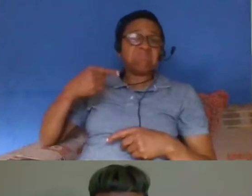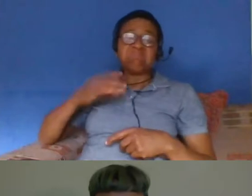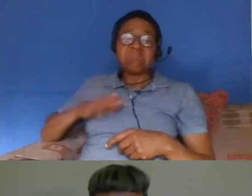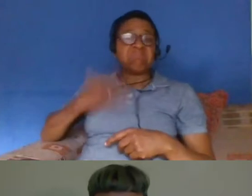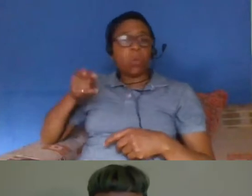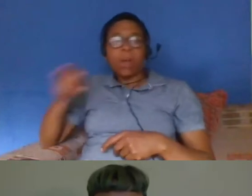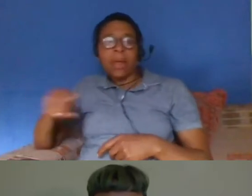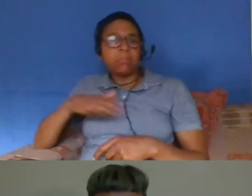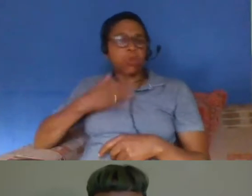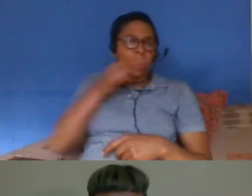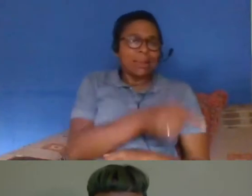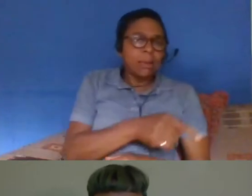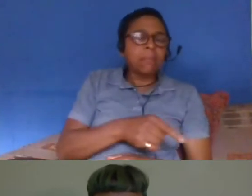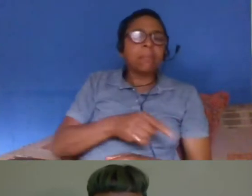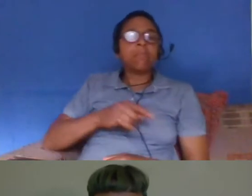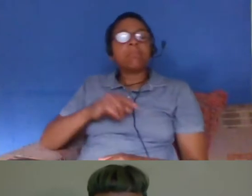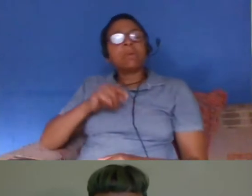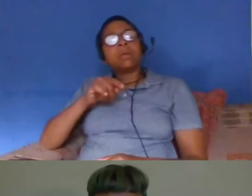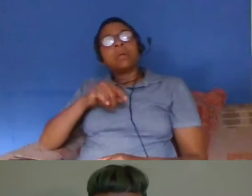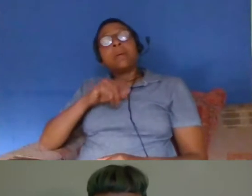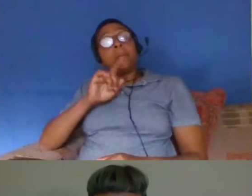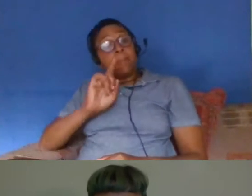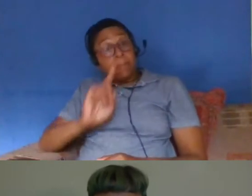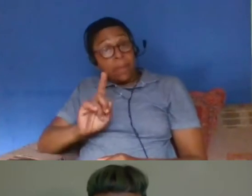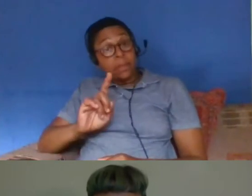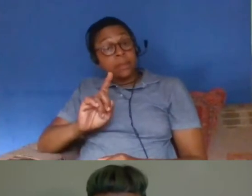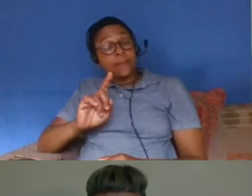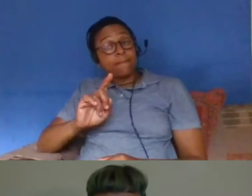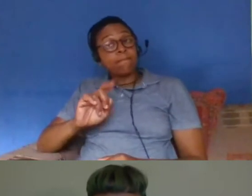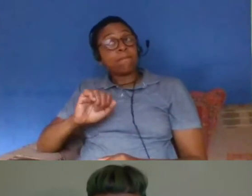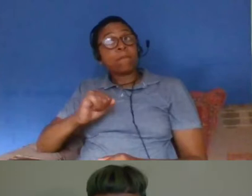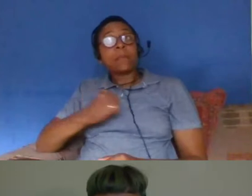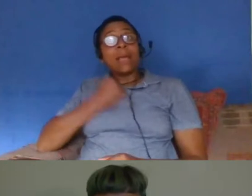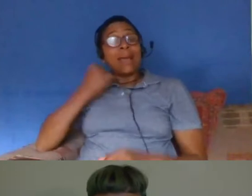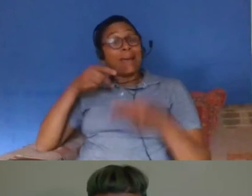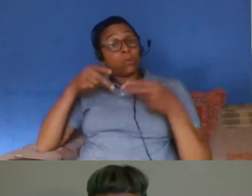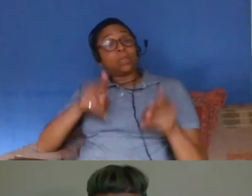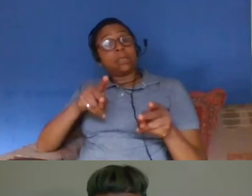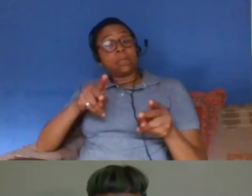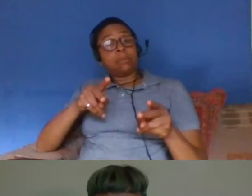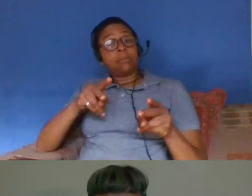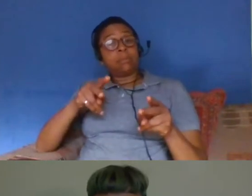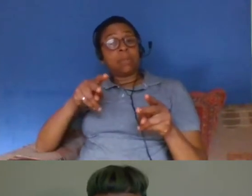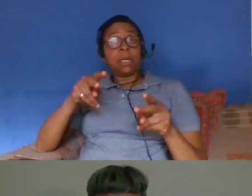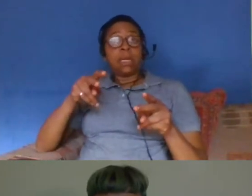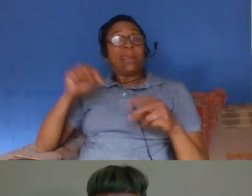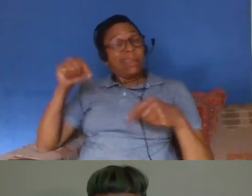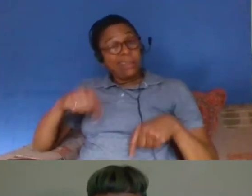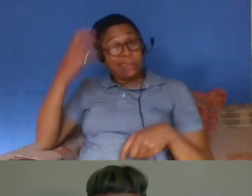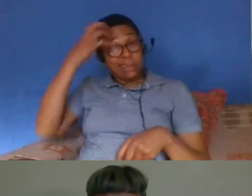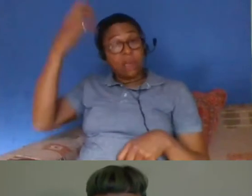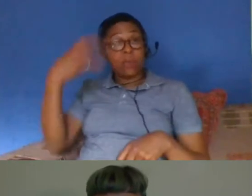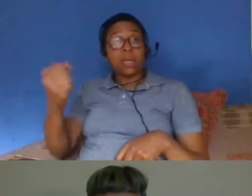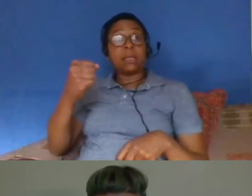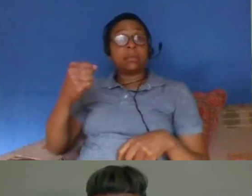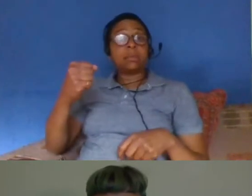that's not encouraging but um you know a government the way our parliamentary system works a government with a majority of 80 um can do what it